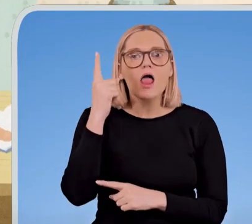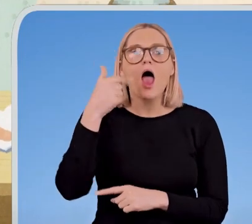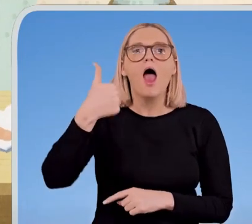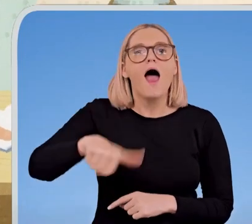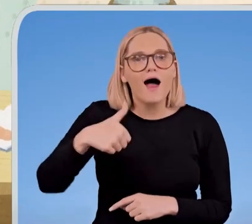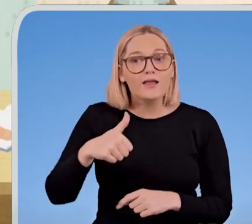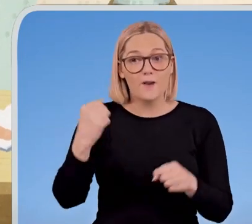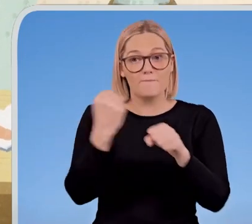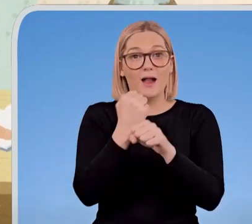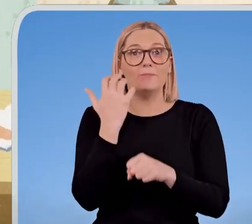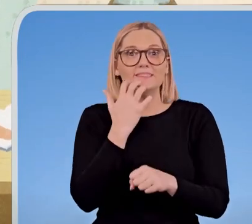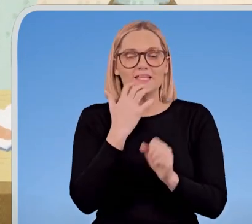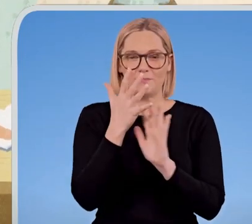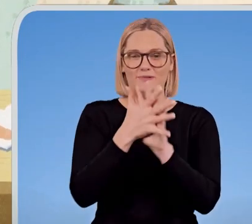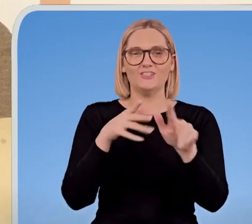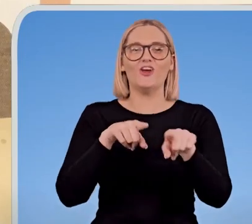there was something to learn.